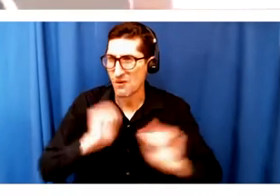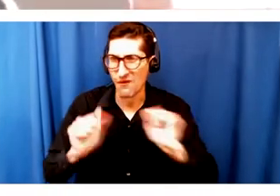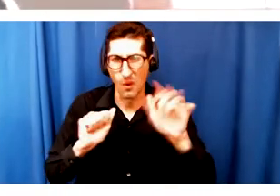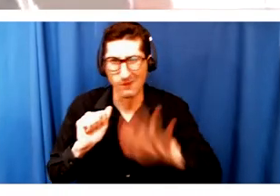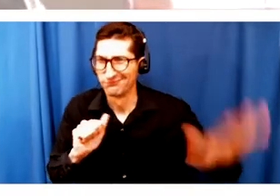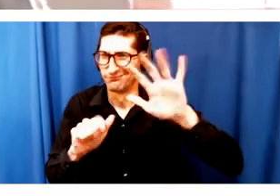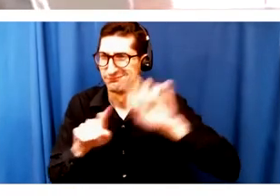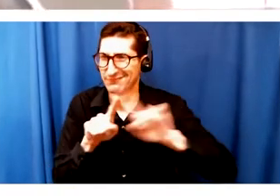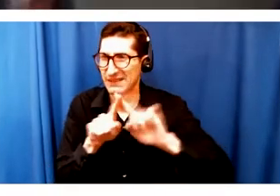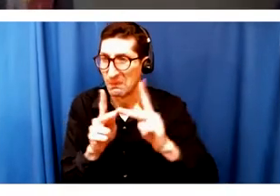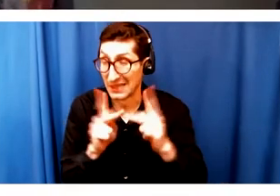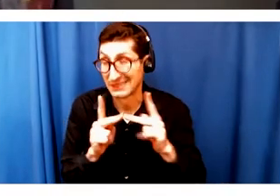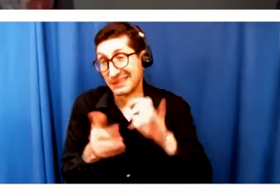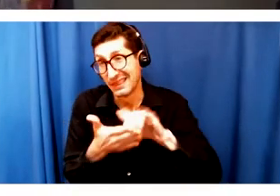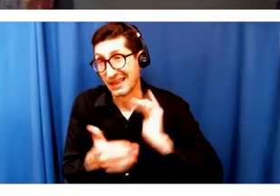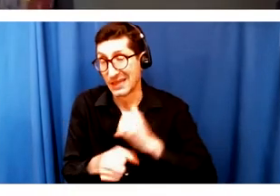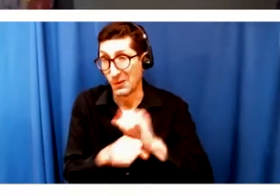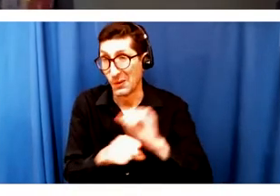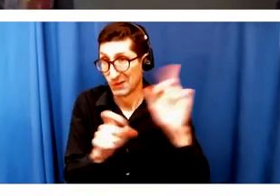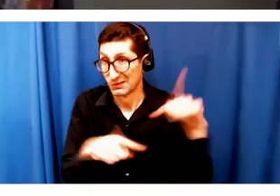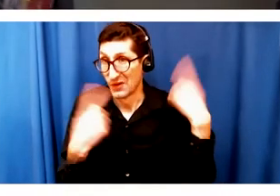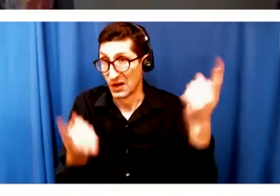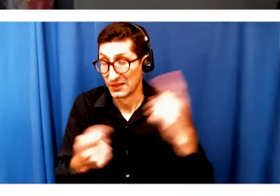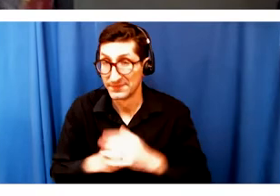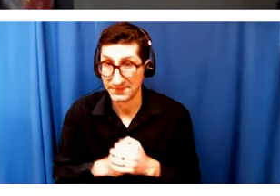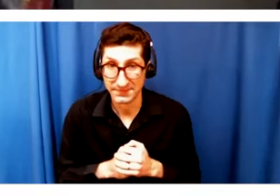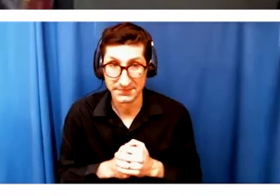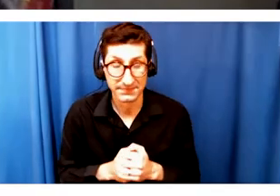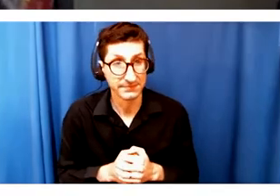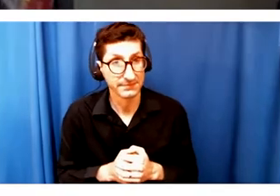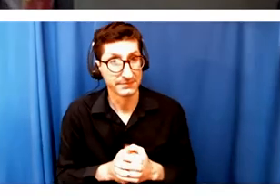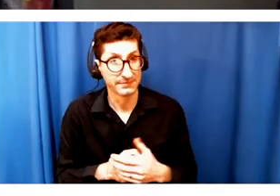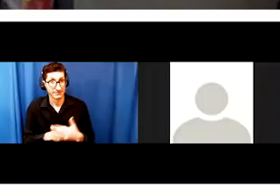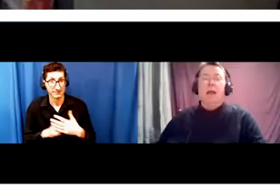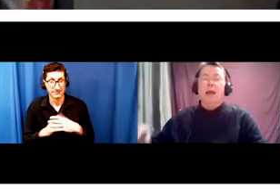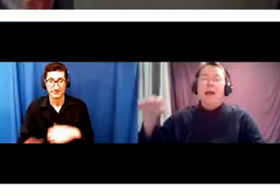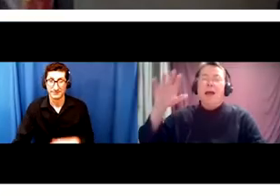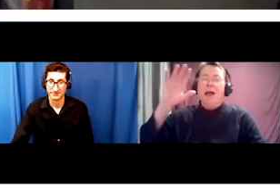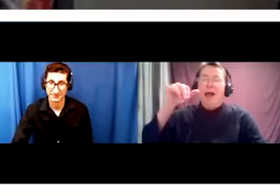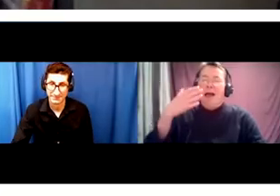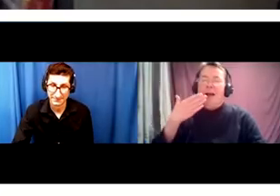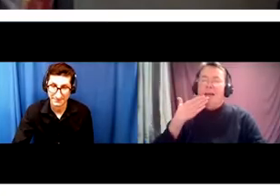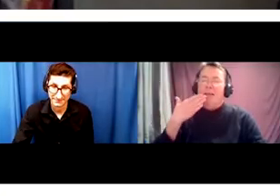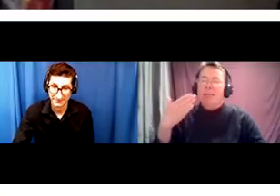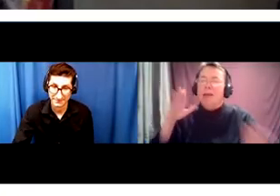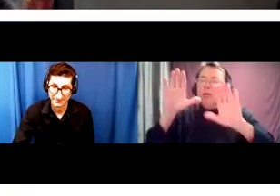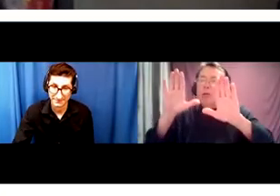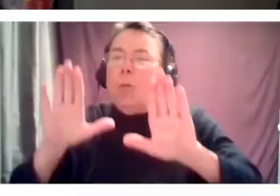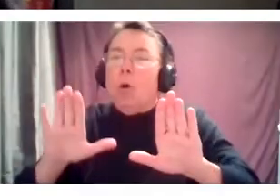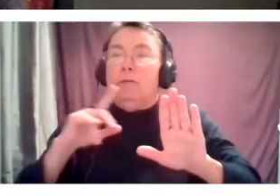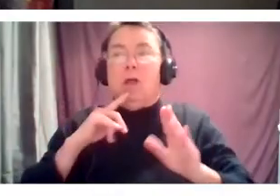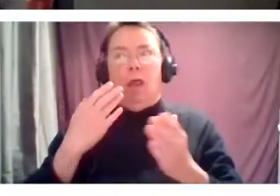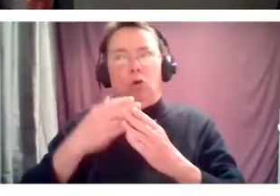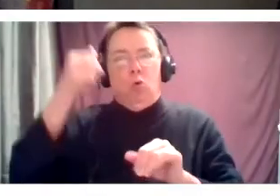we're doing right now. Thank you. That's terrific. And it's a great reminder that we're in a moment where we get to completely rethink